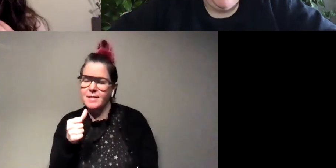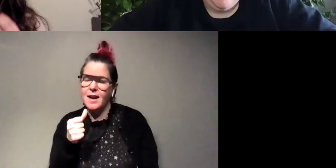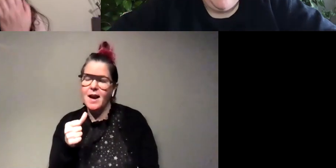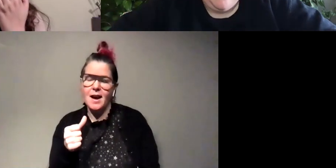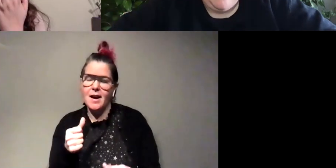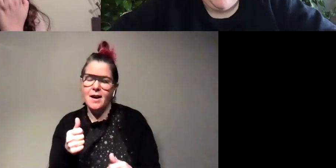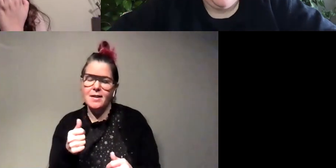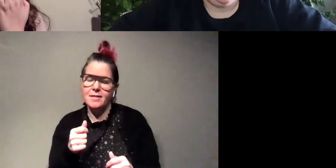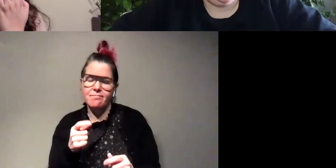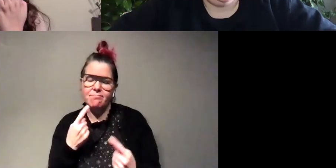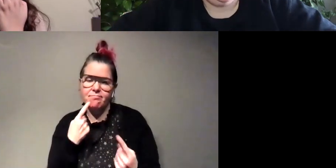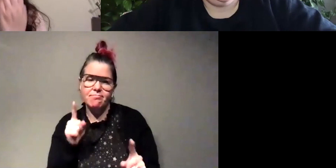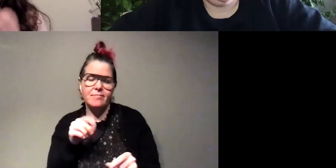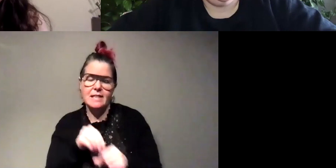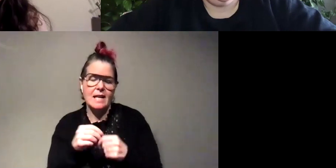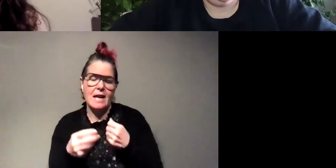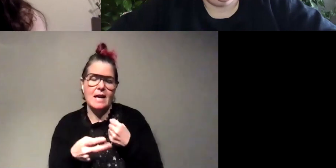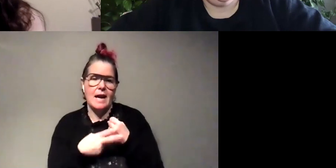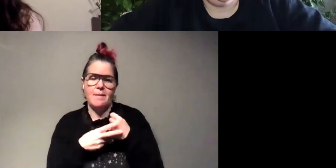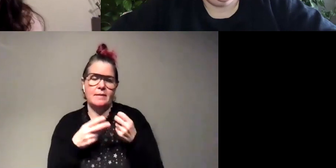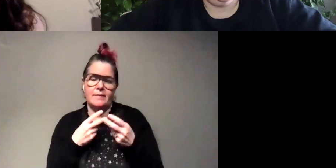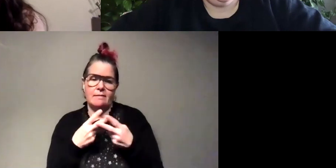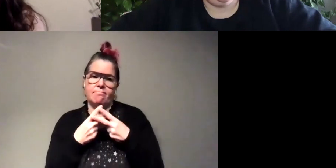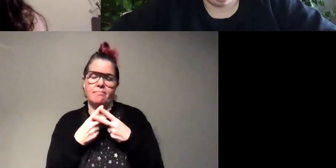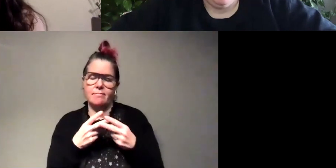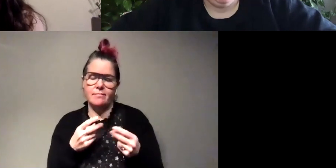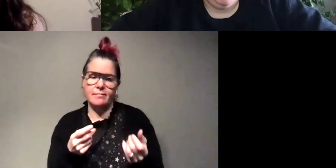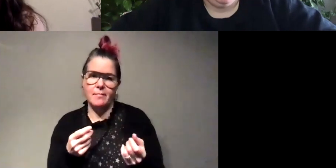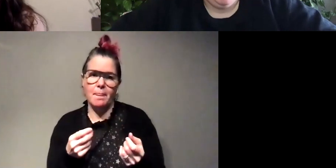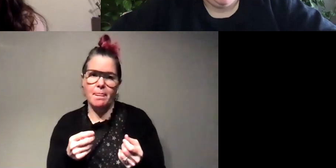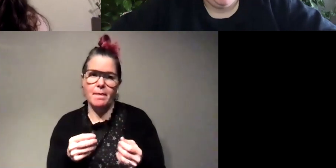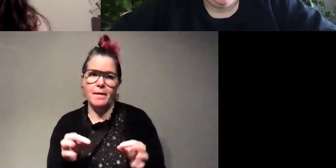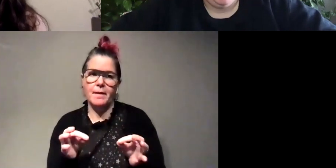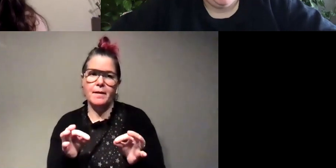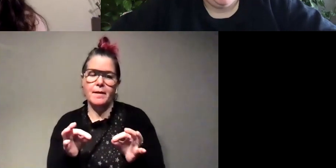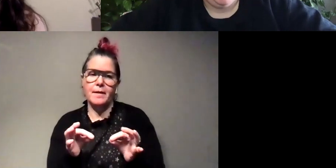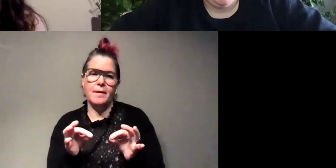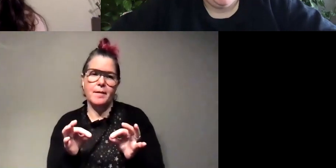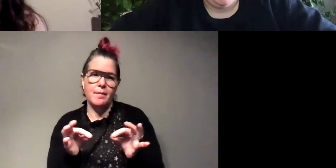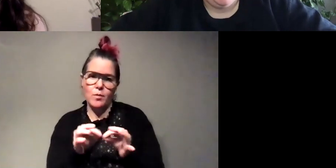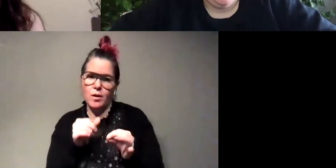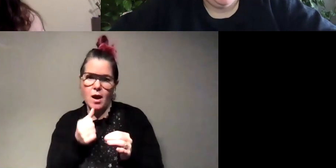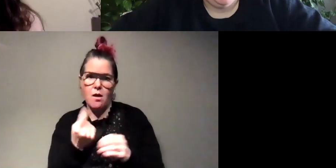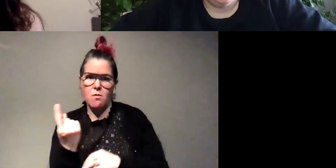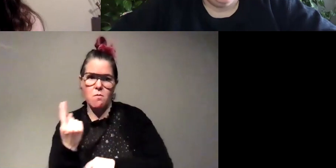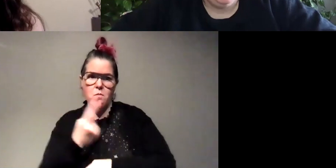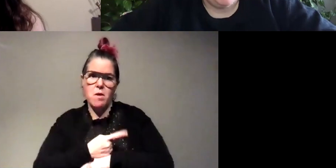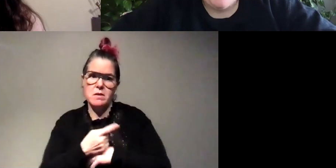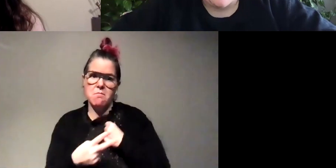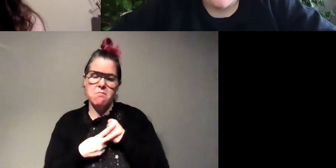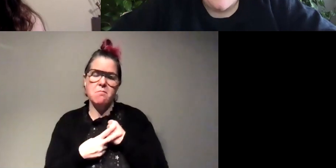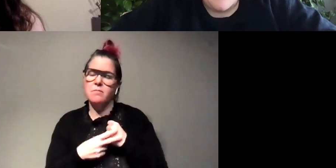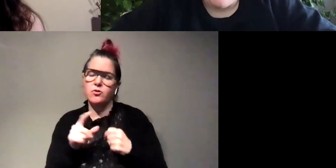um as long as you're not like keeping them out of the wild for like a whole day or something they should be fine yeah